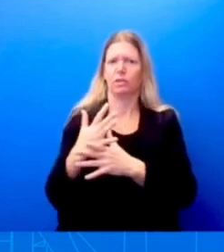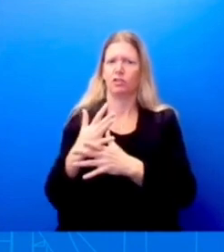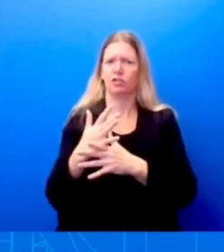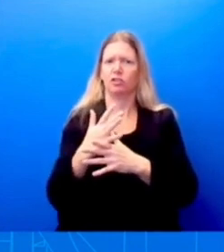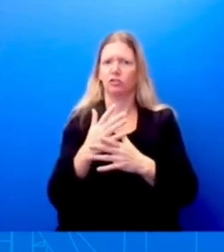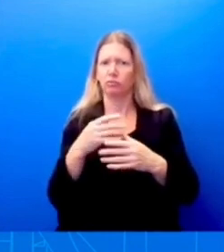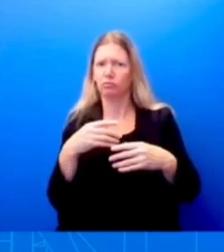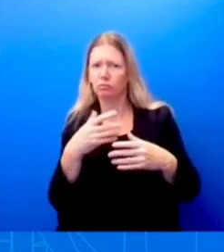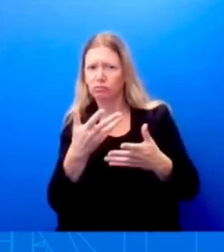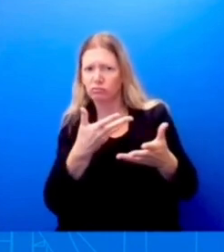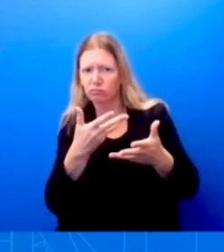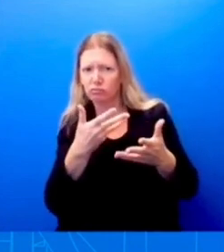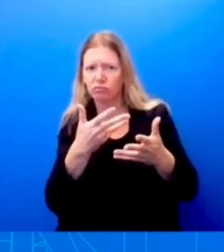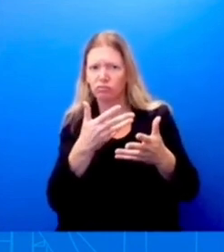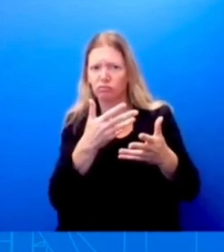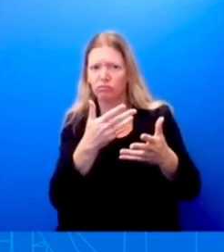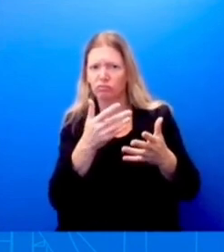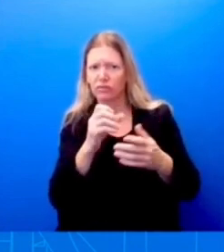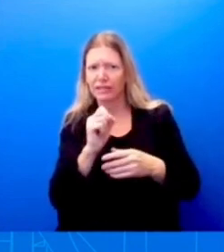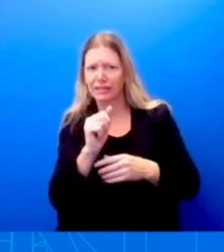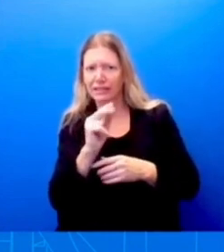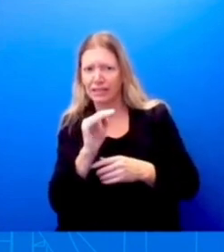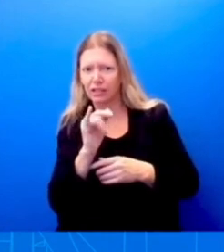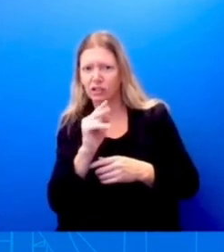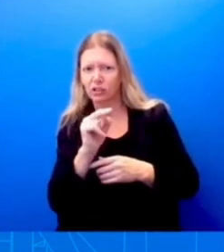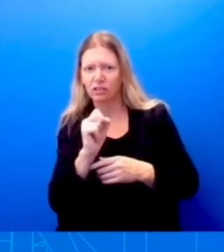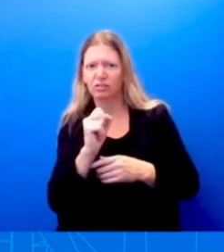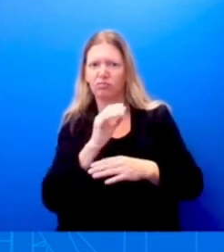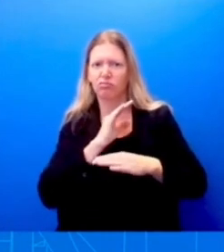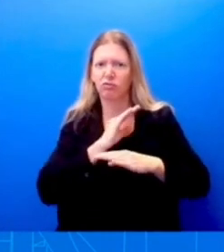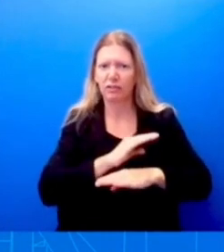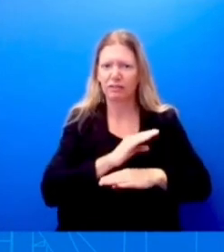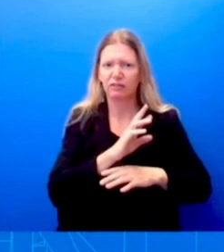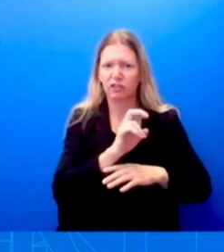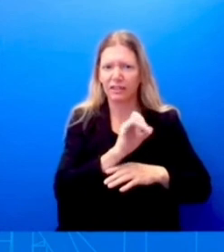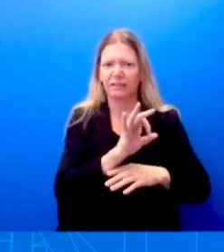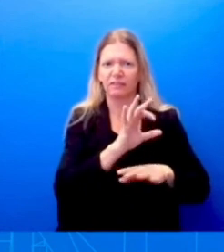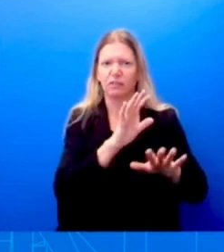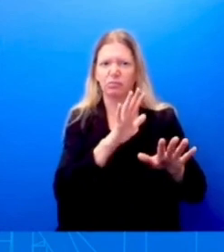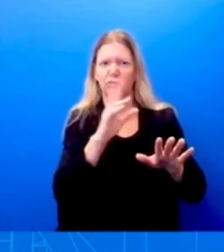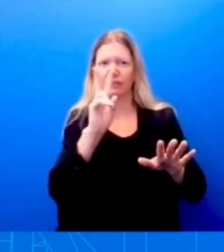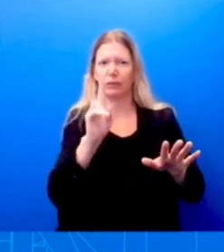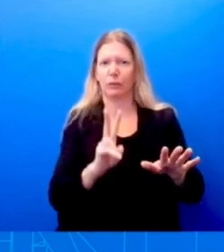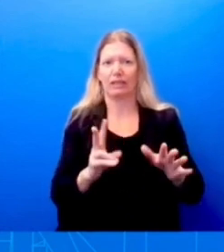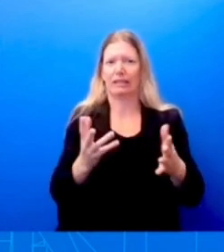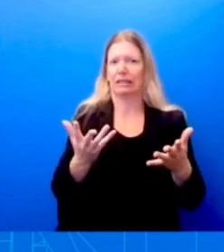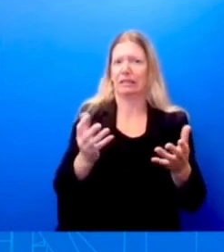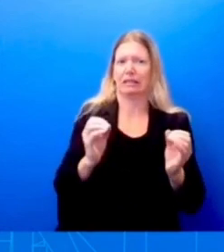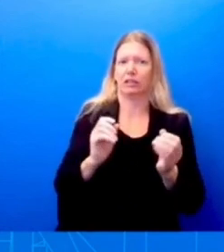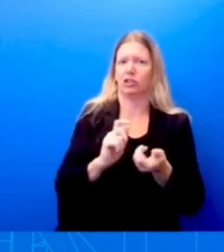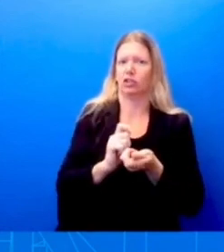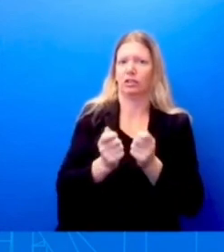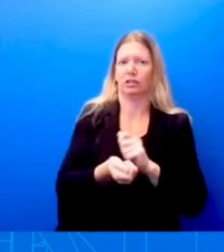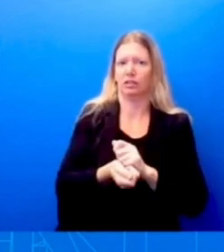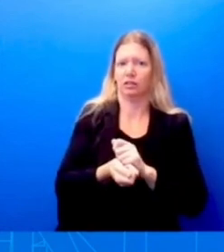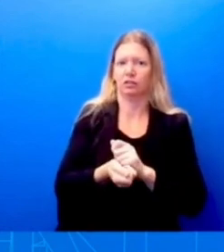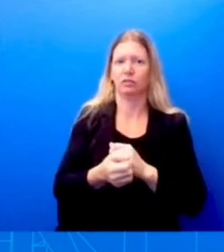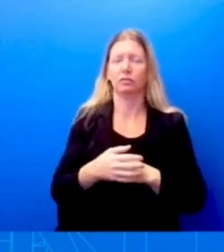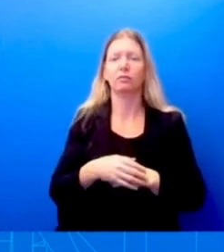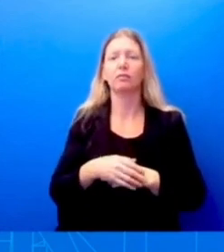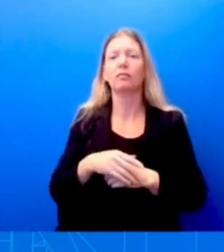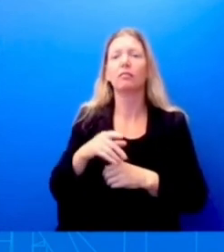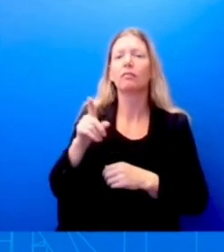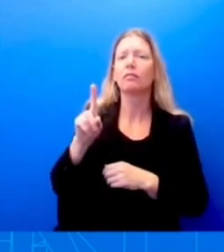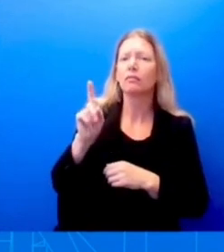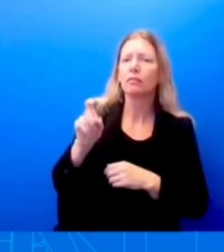in effect. So nothing has changed there. So new leases were issued for the Gulf of Mexico, um, for drilling, uh, yet in that